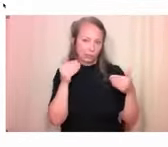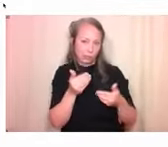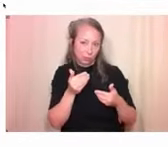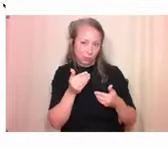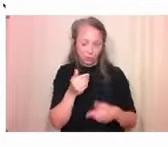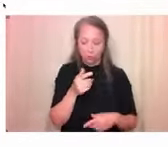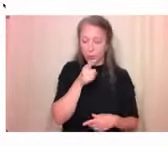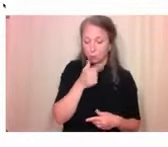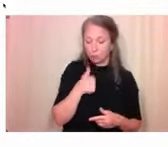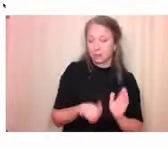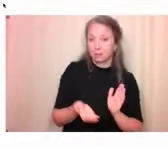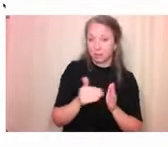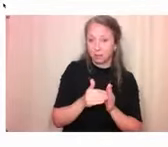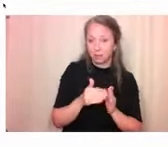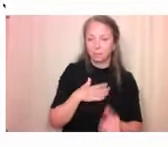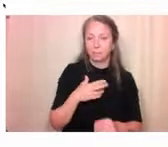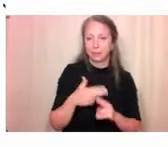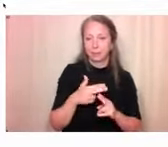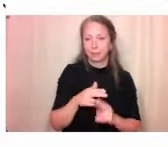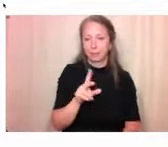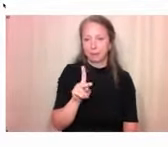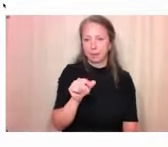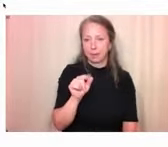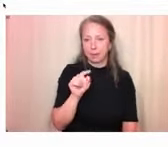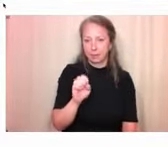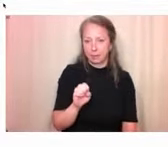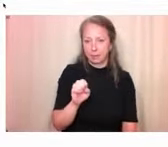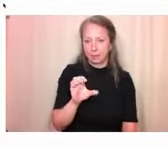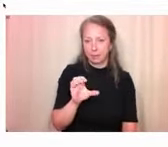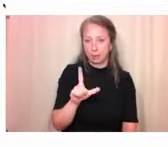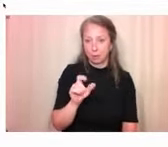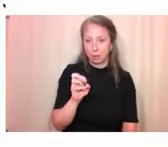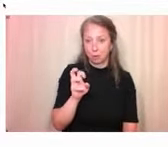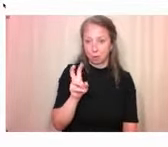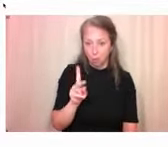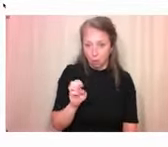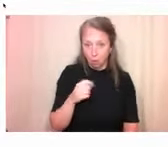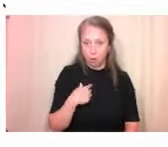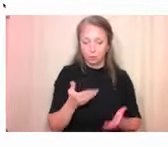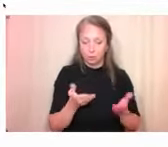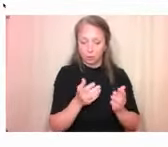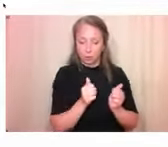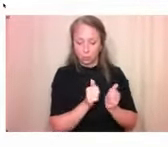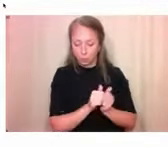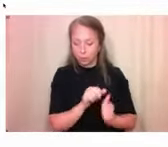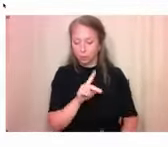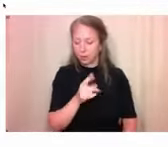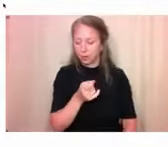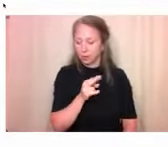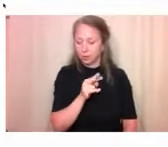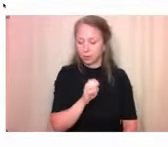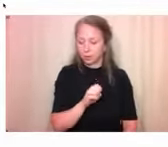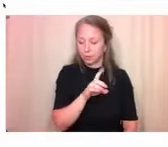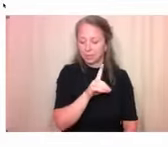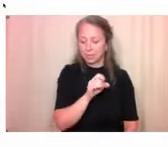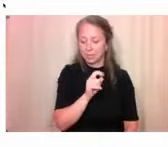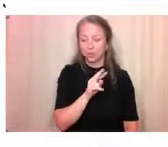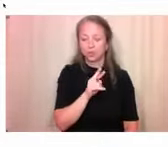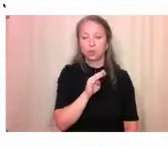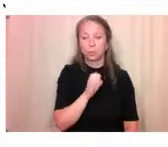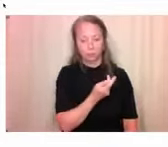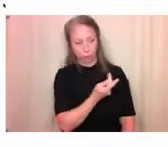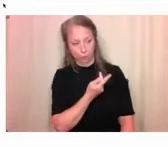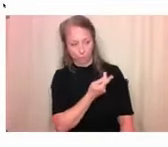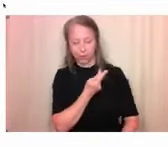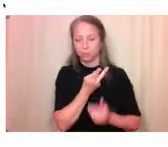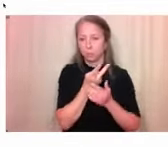and I'm here with Catherine de Turbid, and we're both researchers with the PEACH Research Unit at Dalhousie University. And Dr.